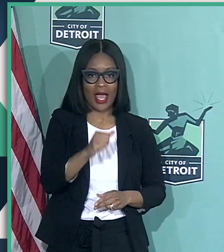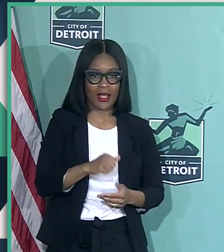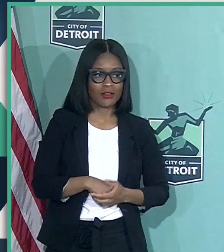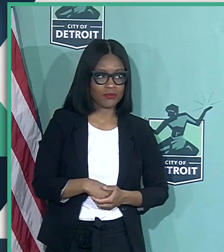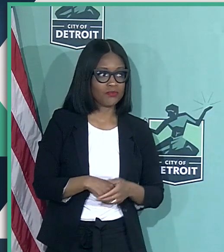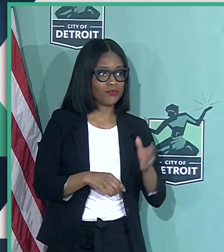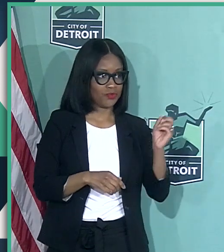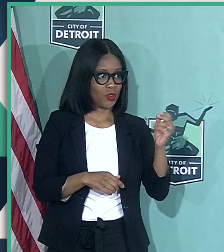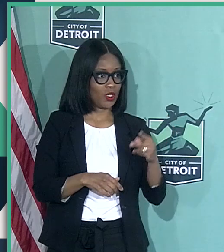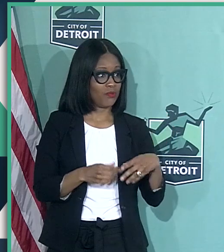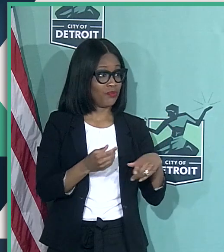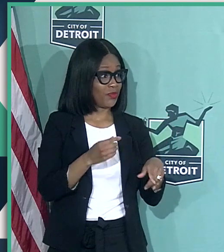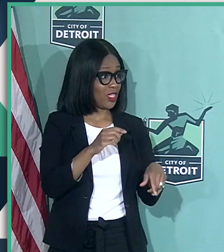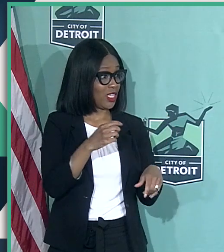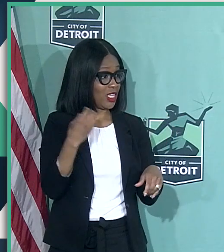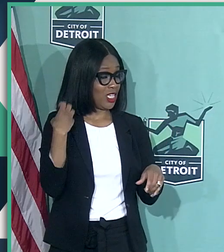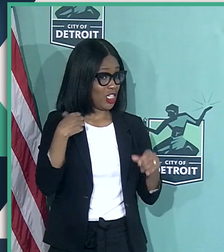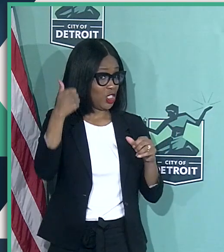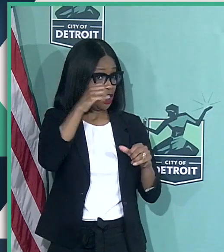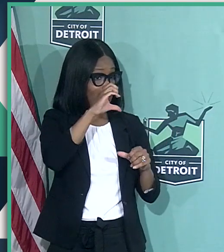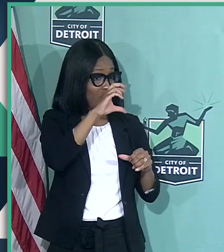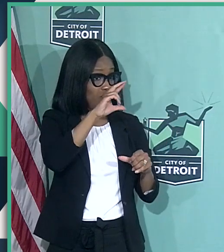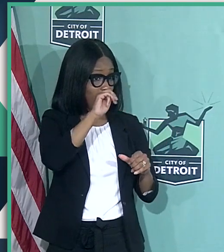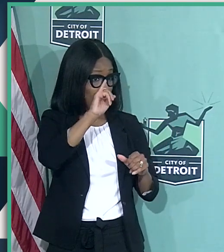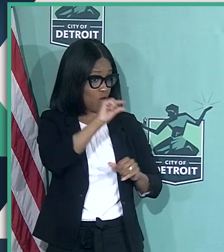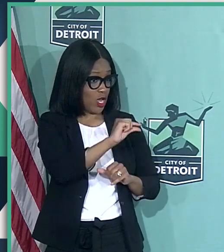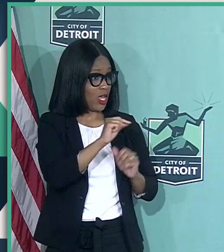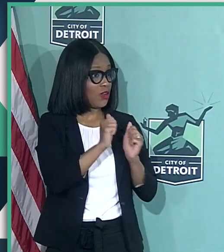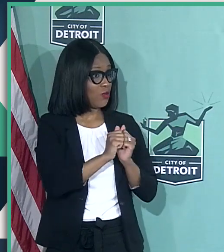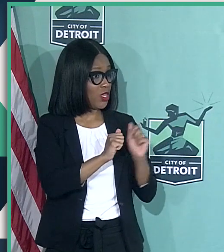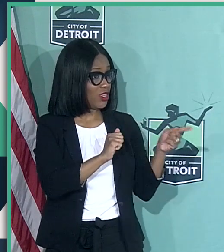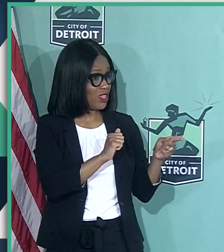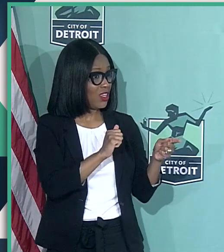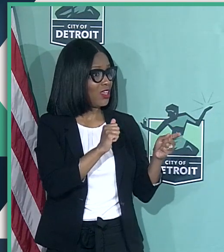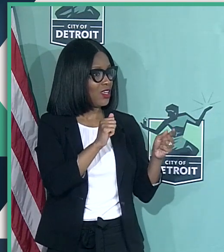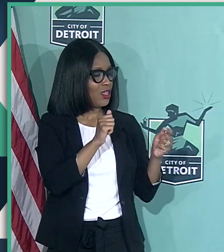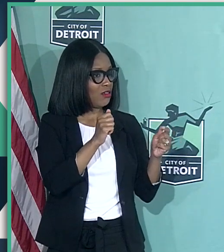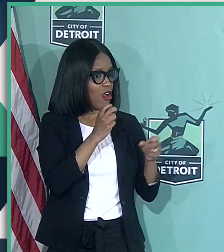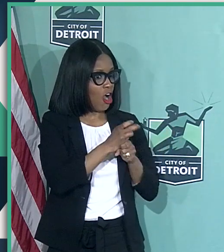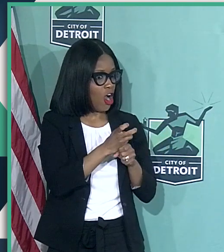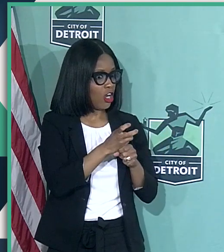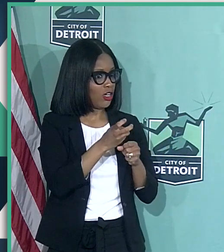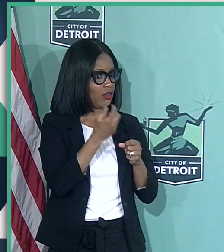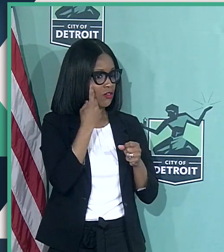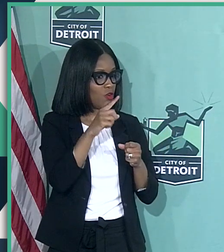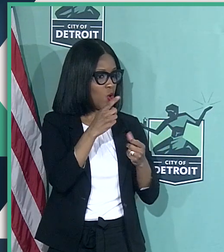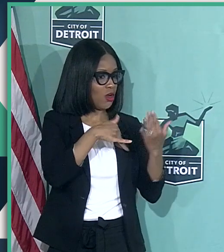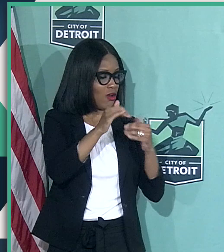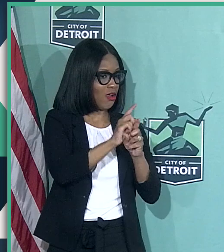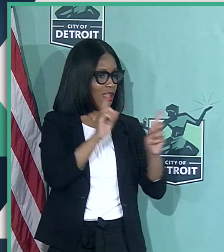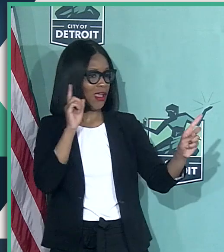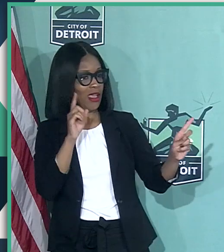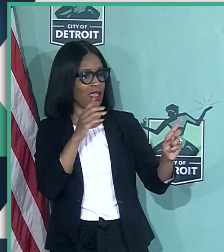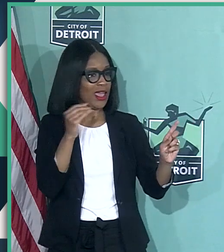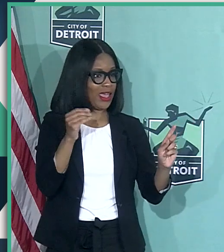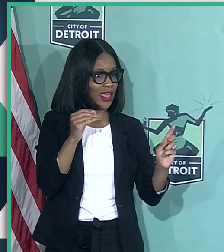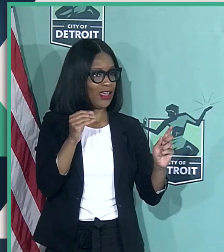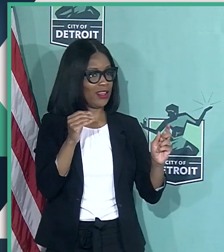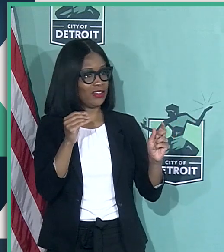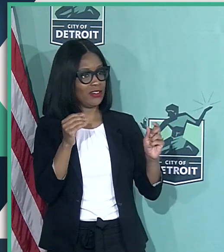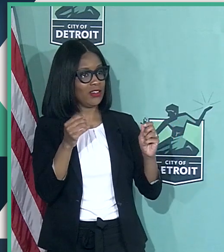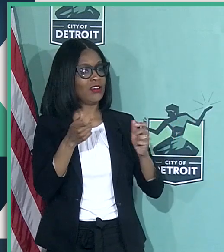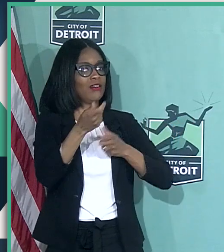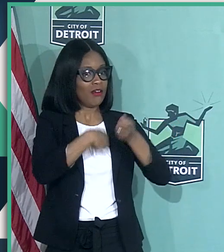And Chief Craig, given the difficulties of social distancing and turnover in the Detroit Police